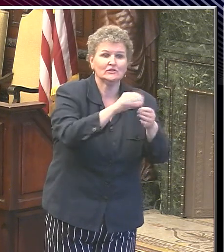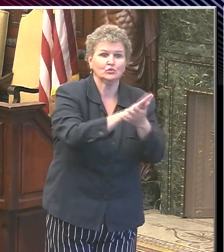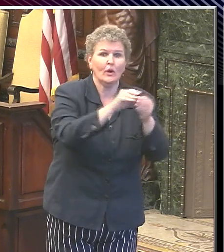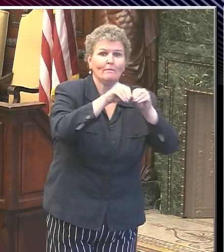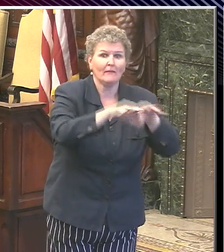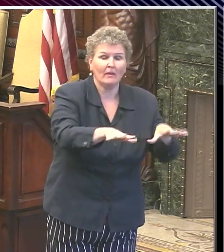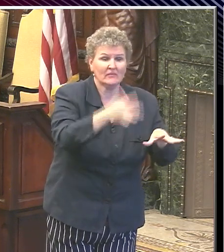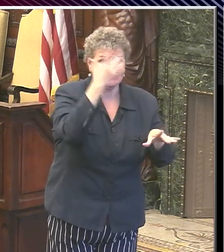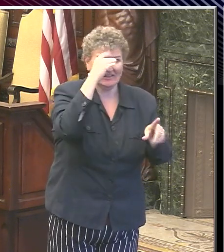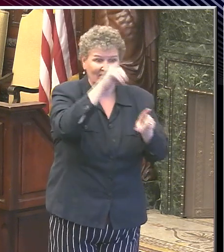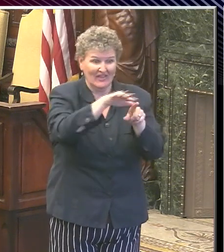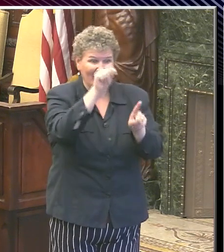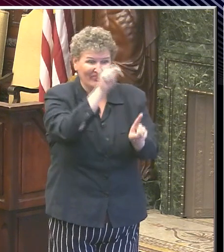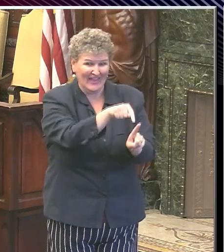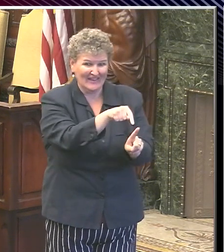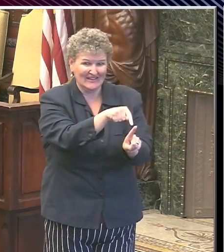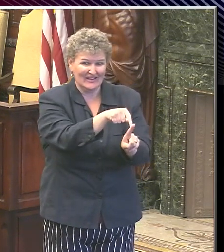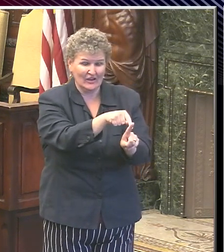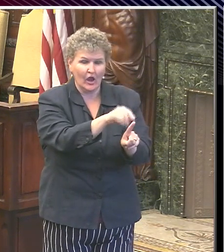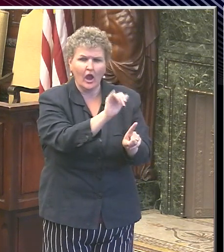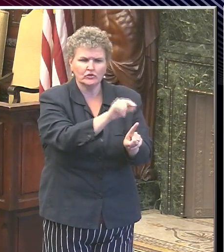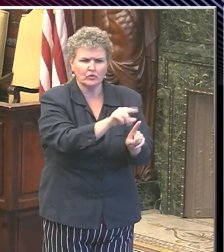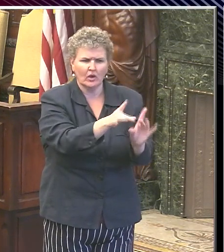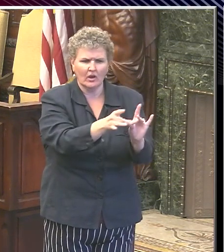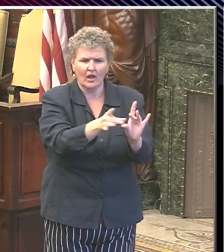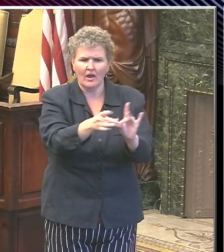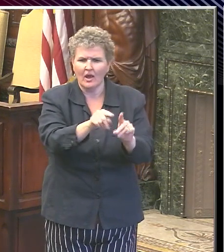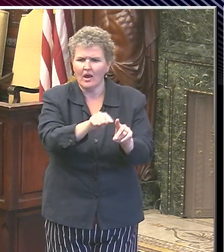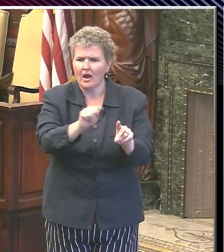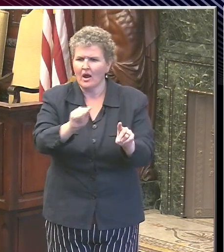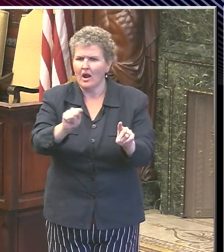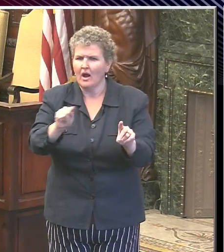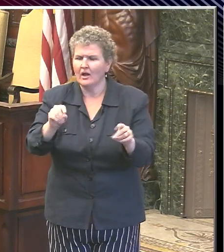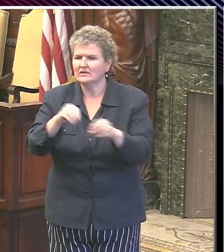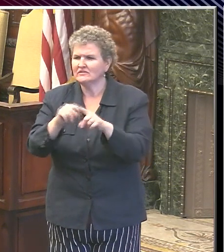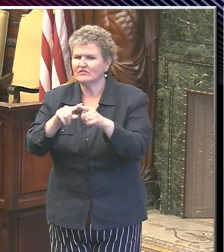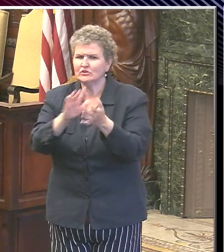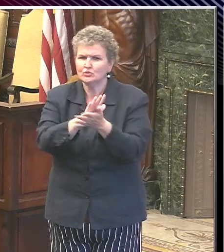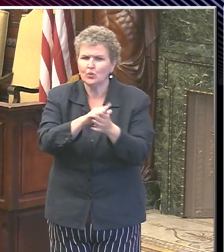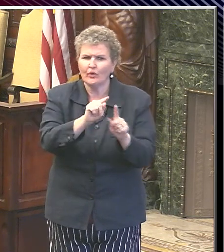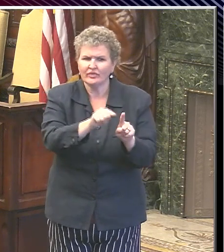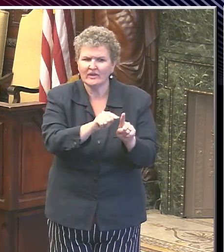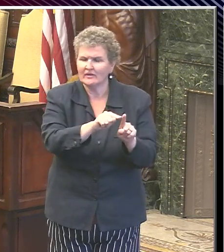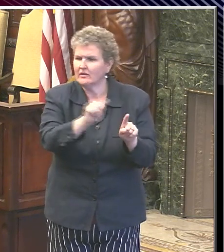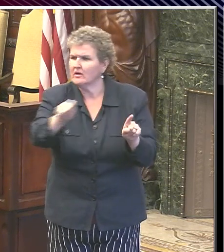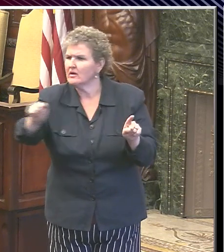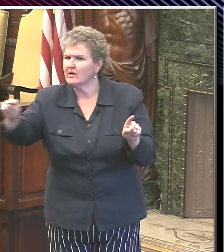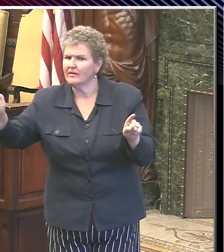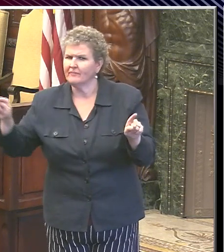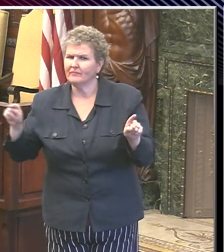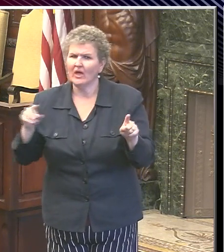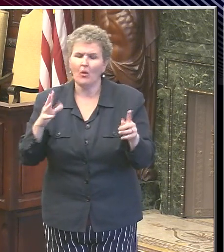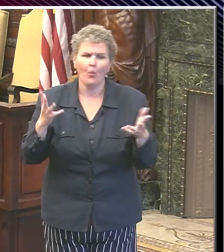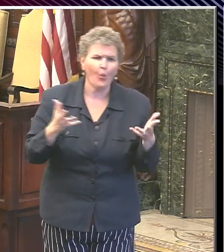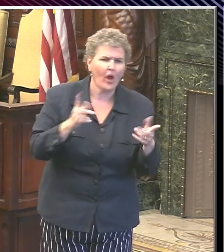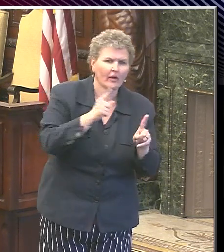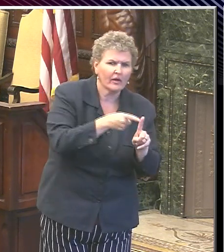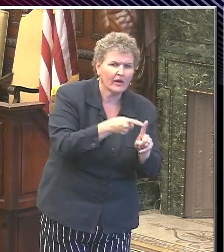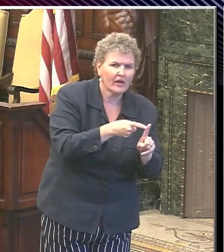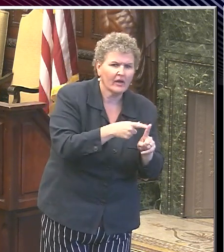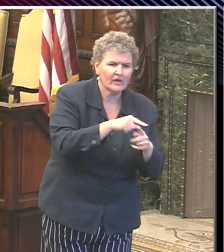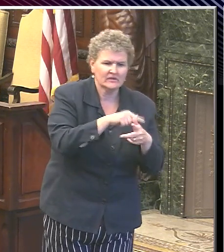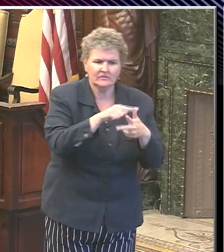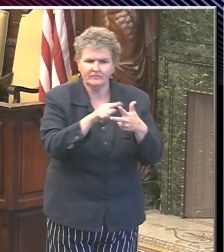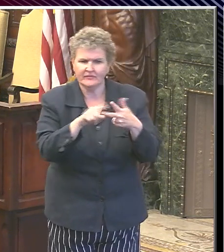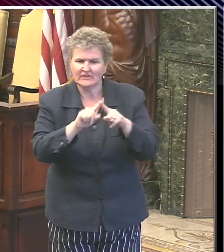at the connections between them, if we have evidence that cases in schools are linked to cases in the community. The worse that any of those three factors is,